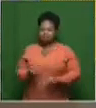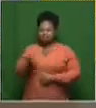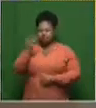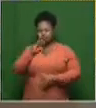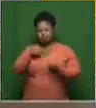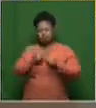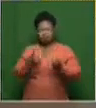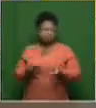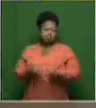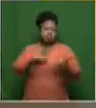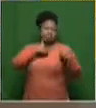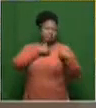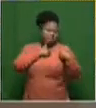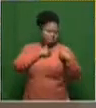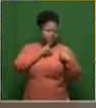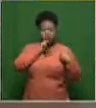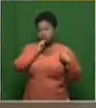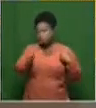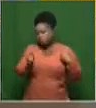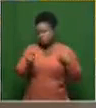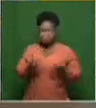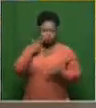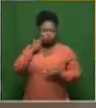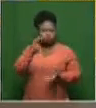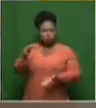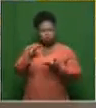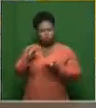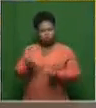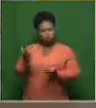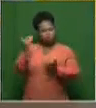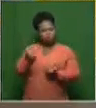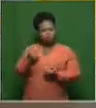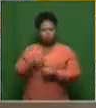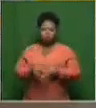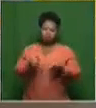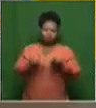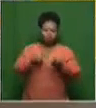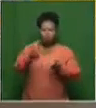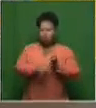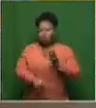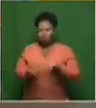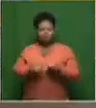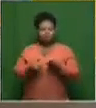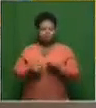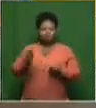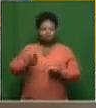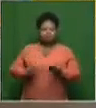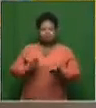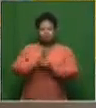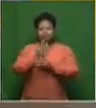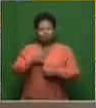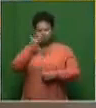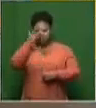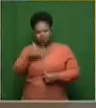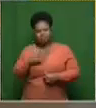talking about the safety of it, when the rollout can be expected, the cost of it, the side effects. Are they